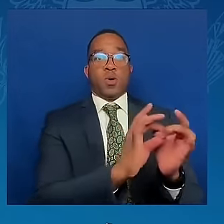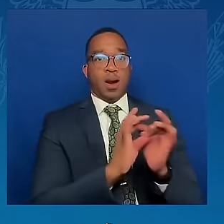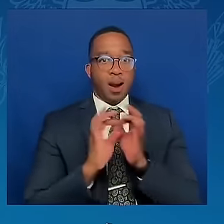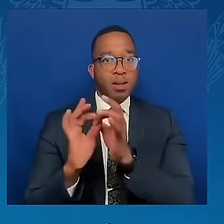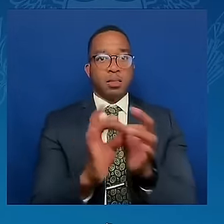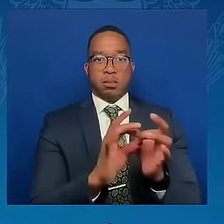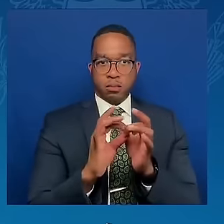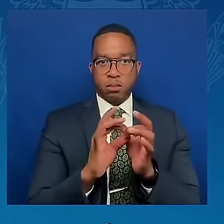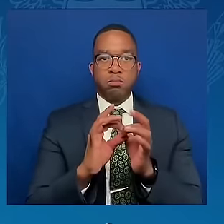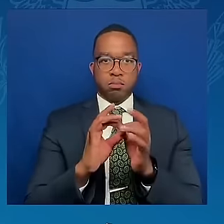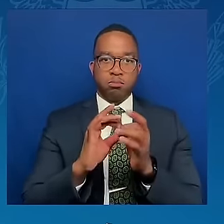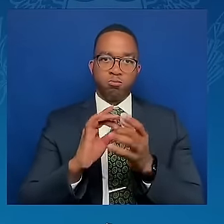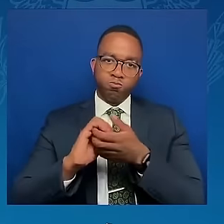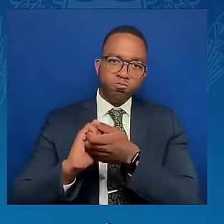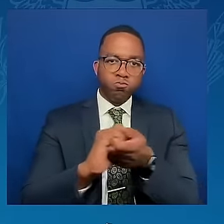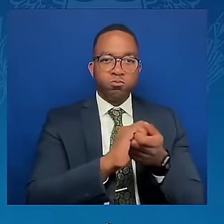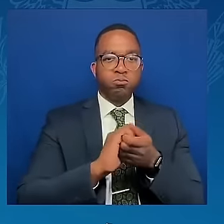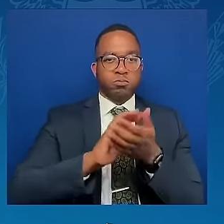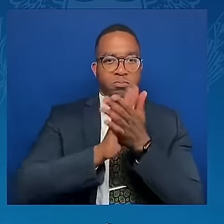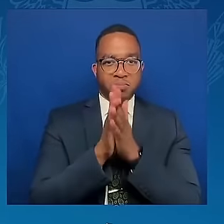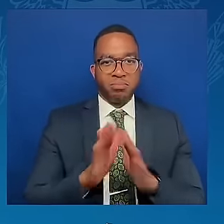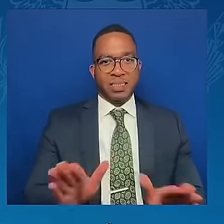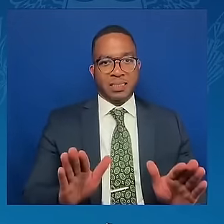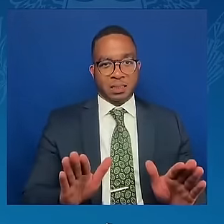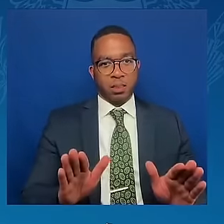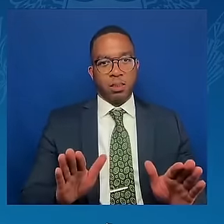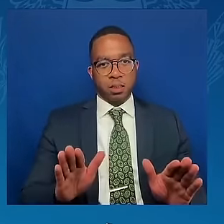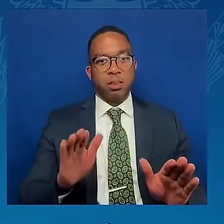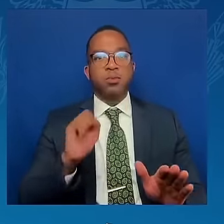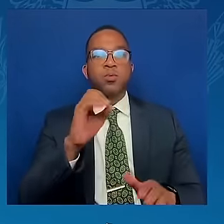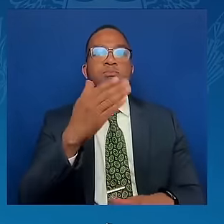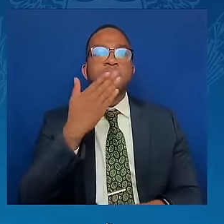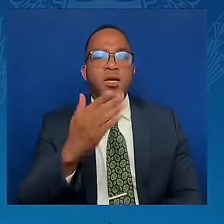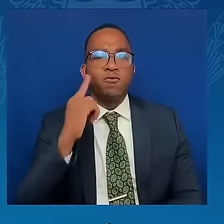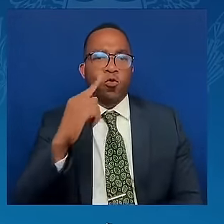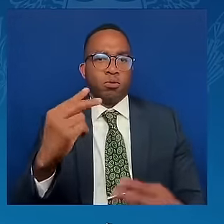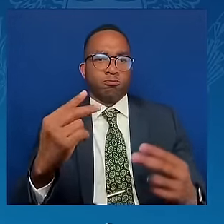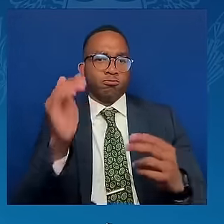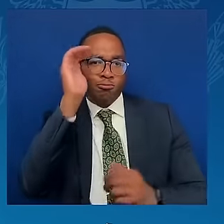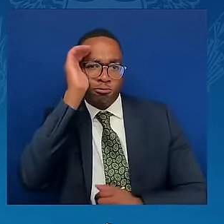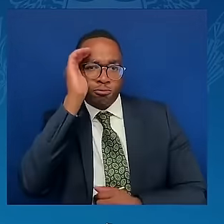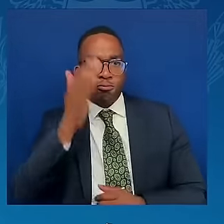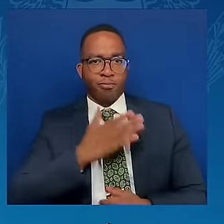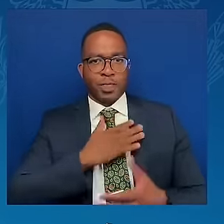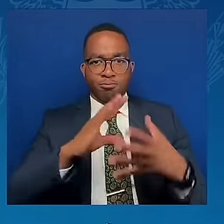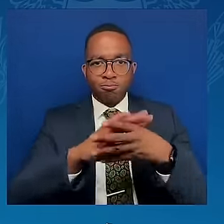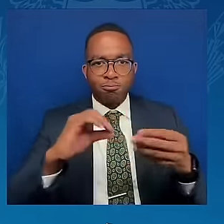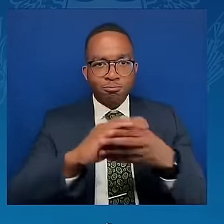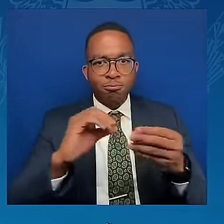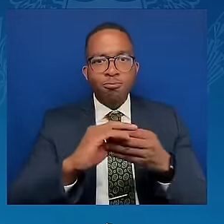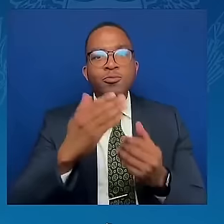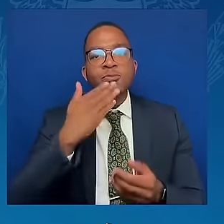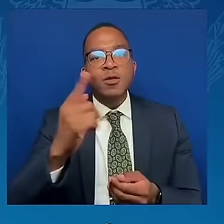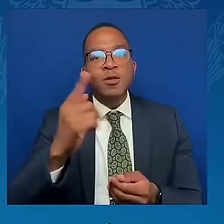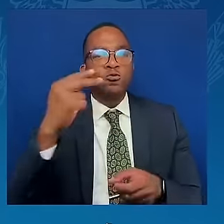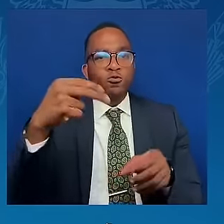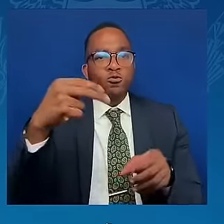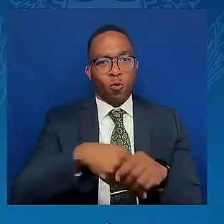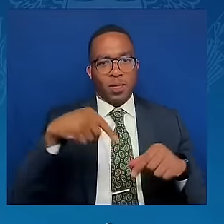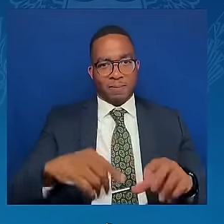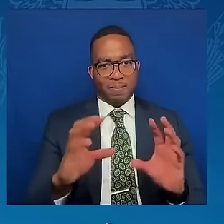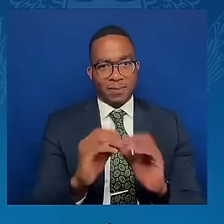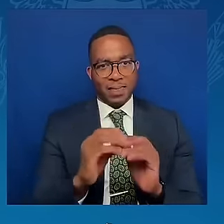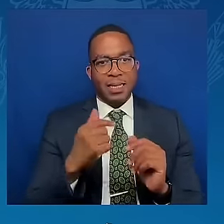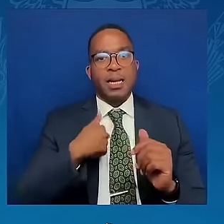Thank you for attention. Thank you for participating in the summit. I hope for fruitful work together.